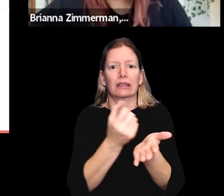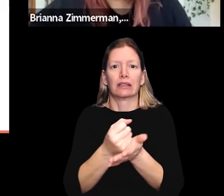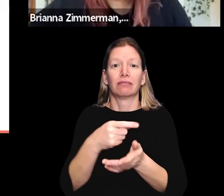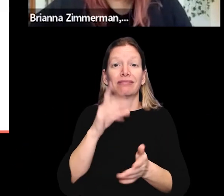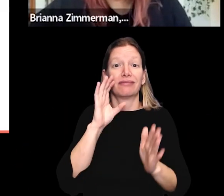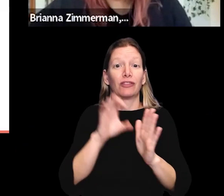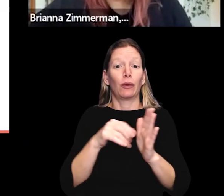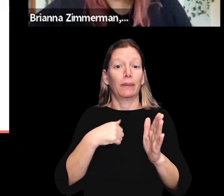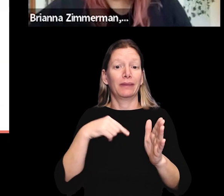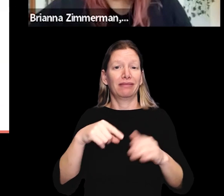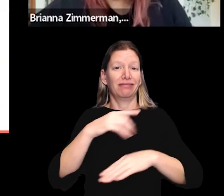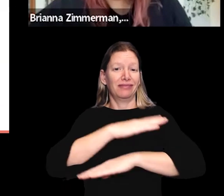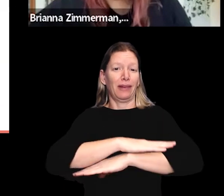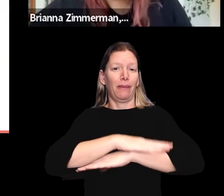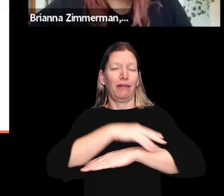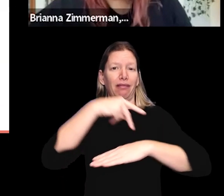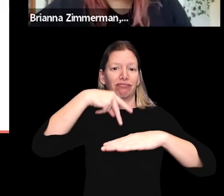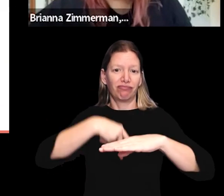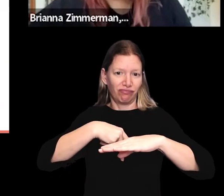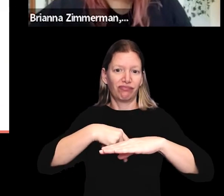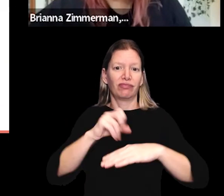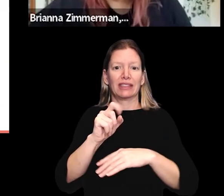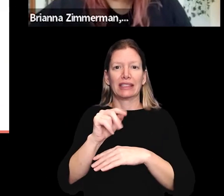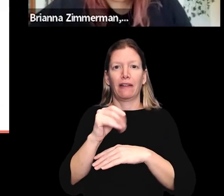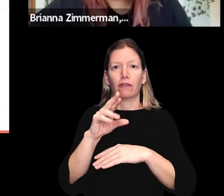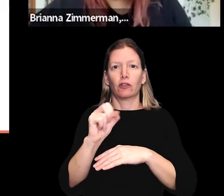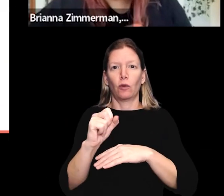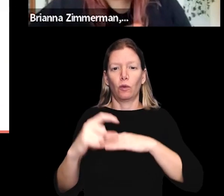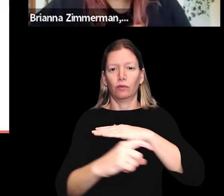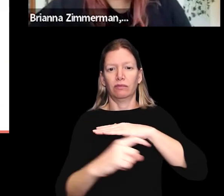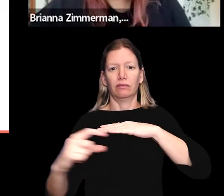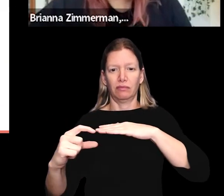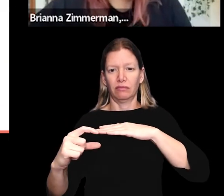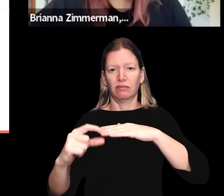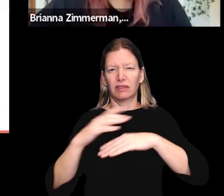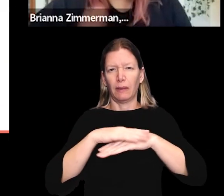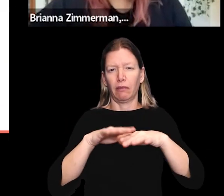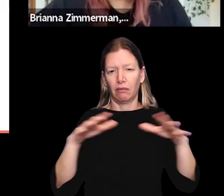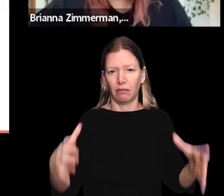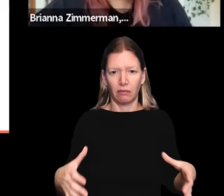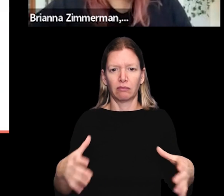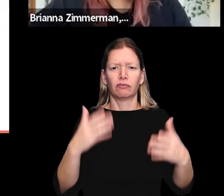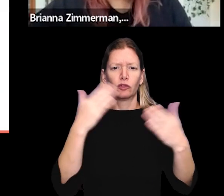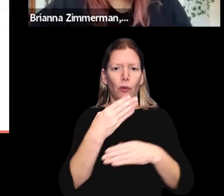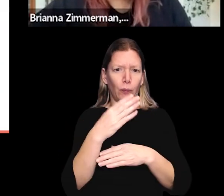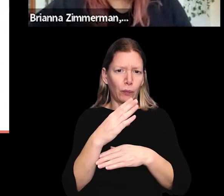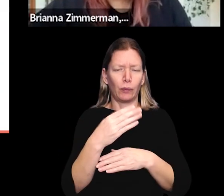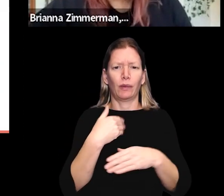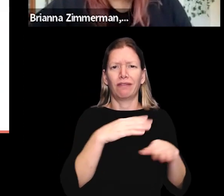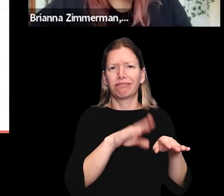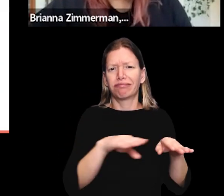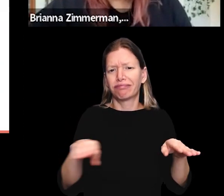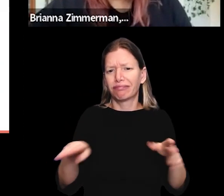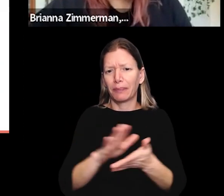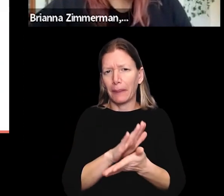So here's a photo of me in front of a table that has a Stavros tablecloth and logo it's in dark blue,